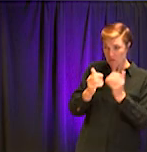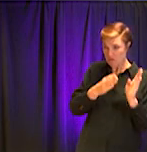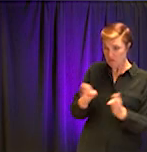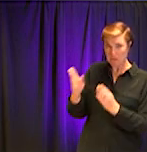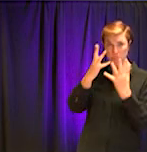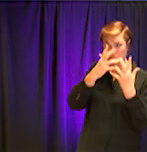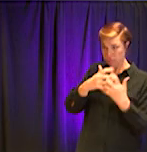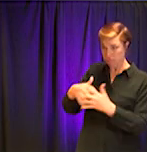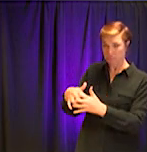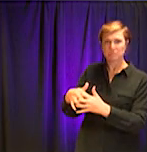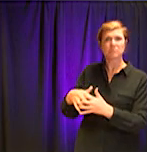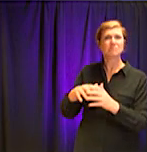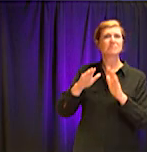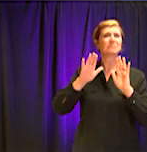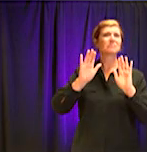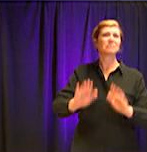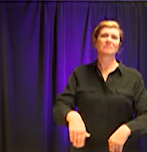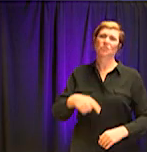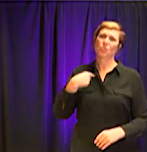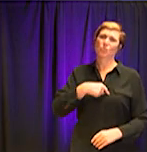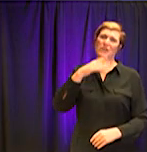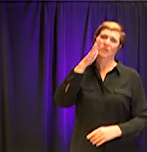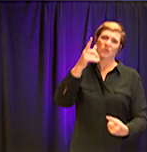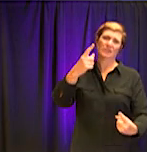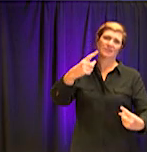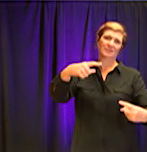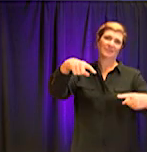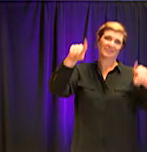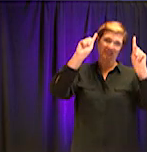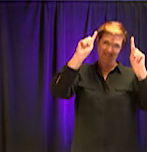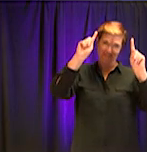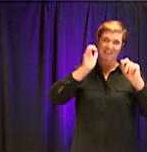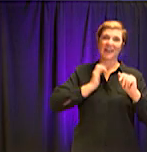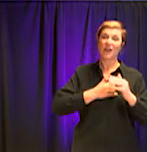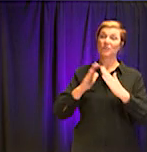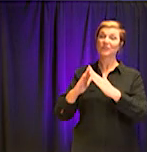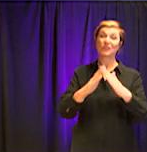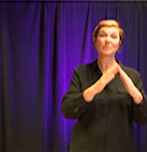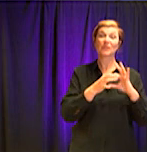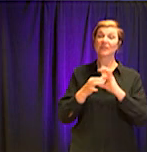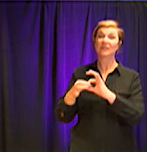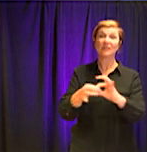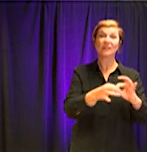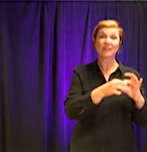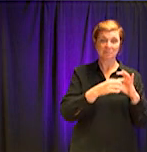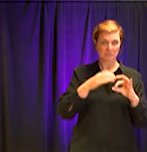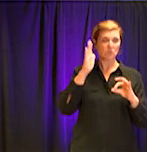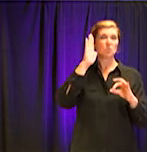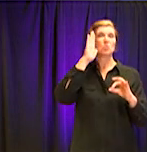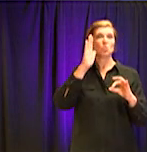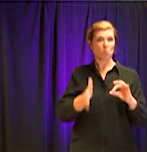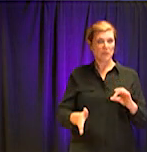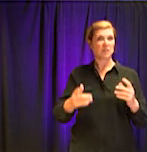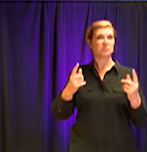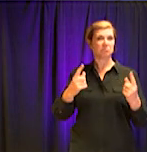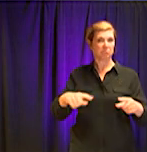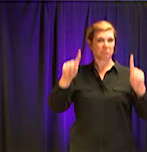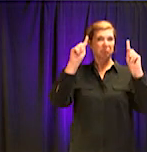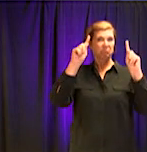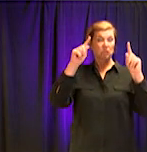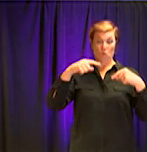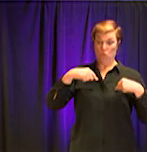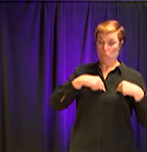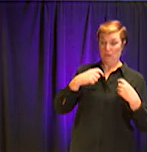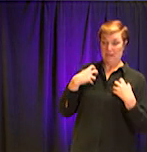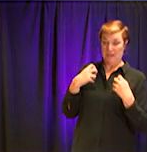to come through this, um, together as a community, um, all doing our part, um, and, uh, the health system, uh, is there for